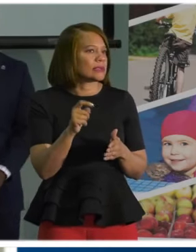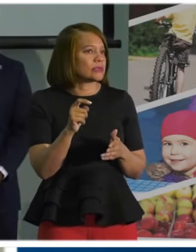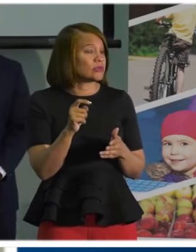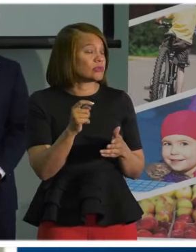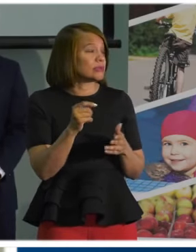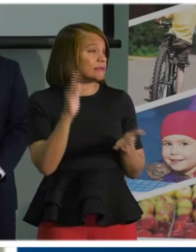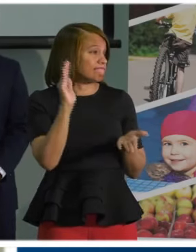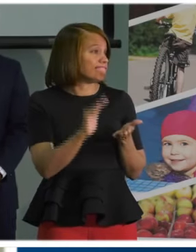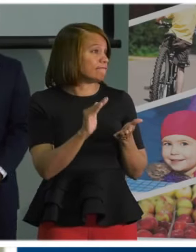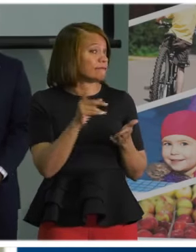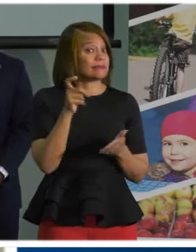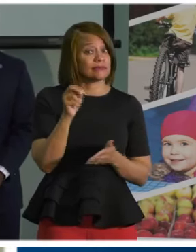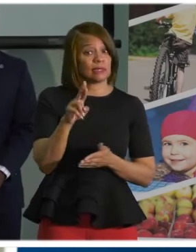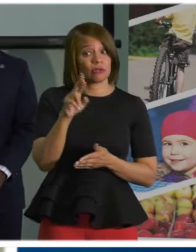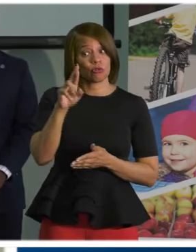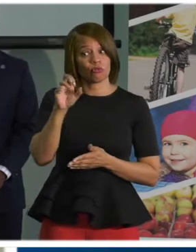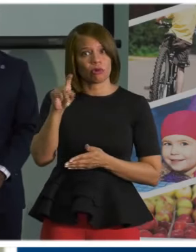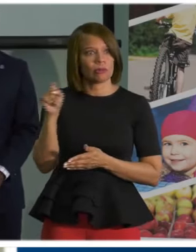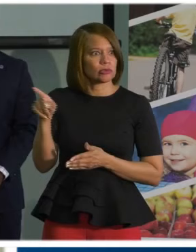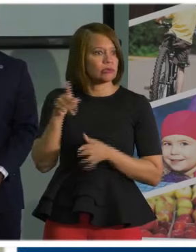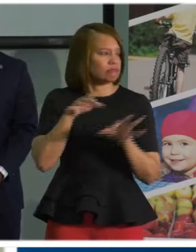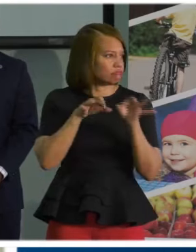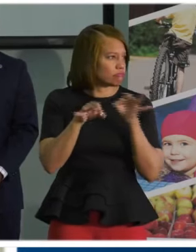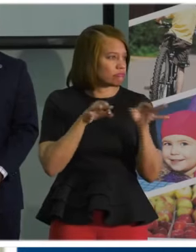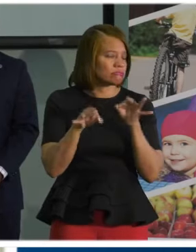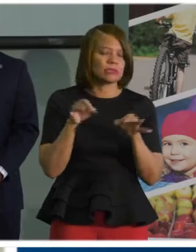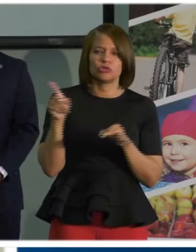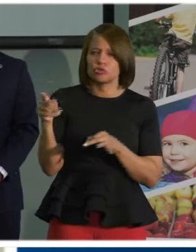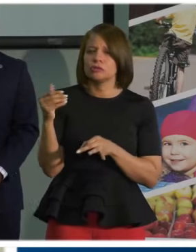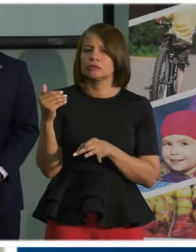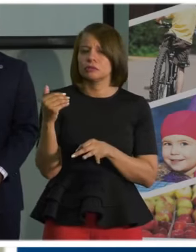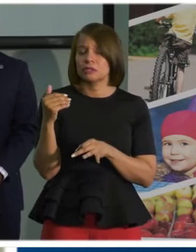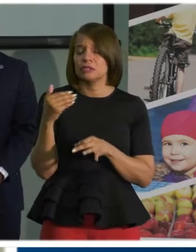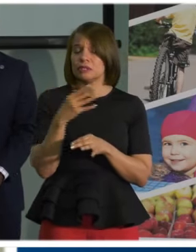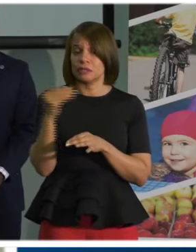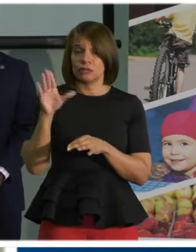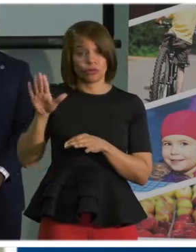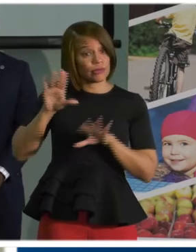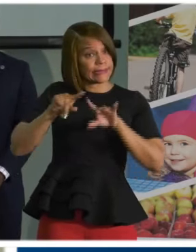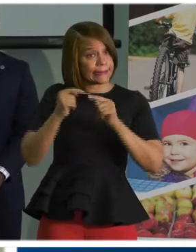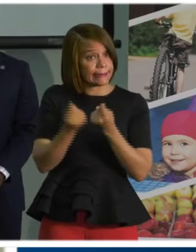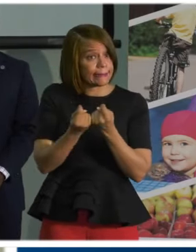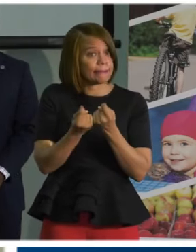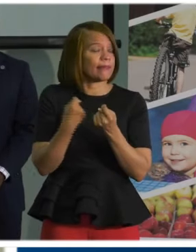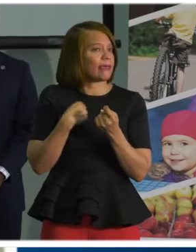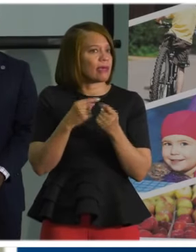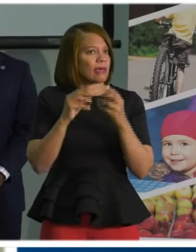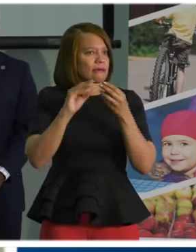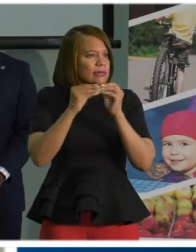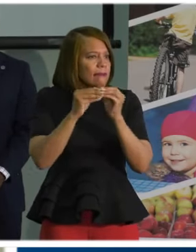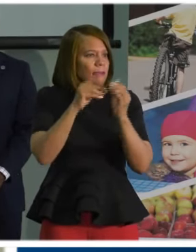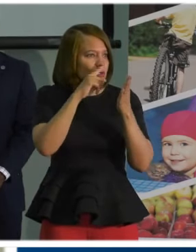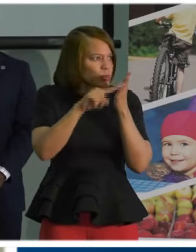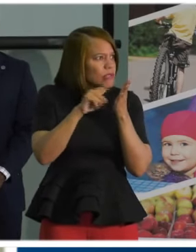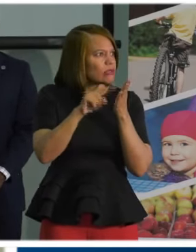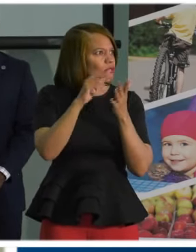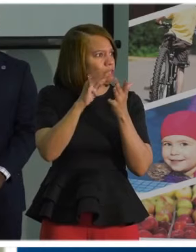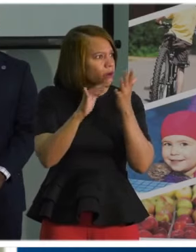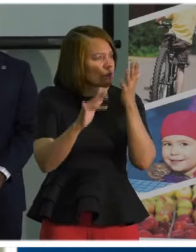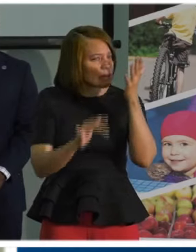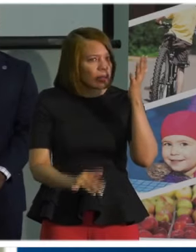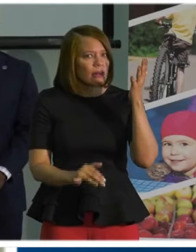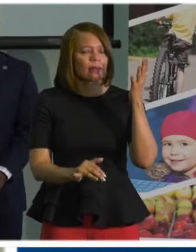Dr. Roberts has set forth. She's got a dashboard, uh, she and her team that have put together that take a look at everything from testing, contact tracing,